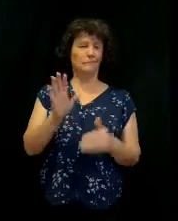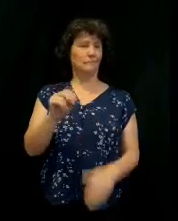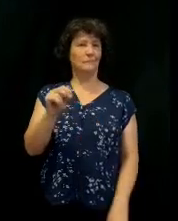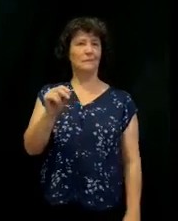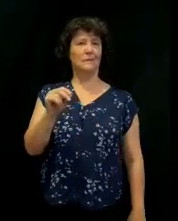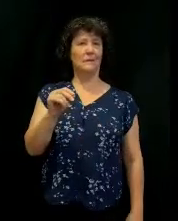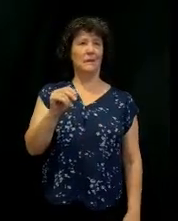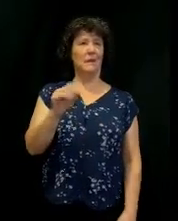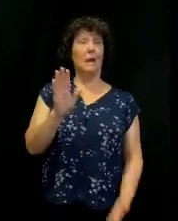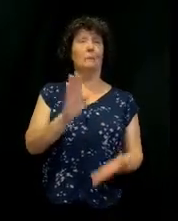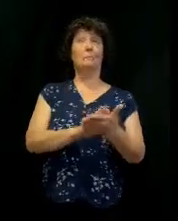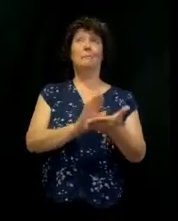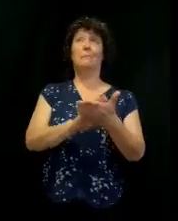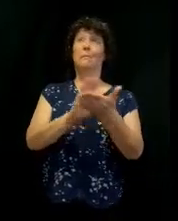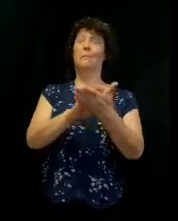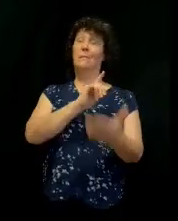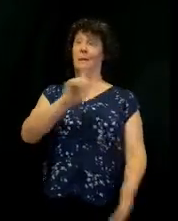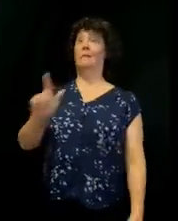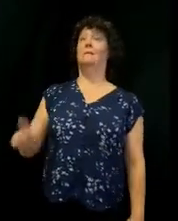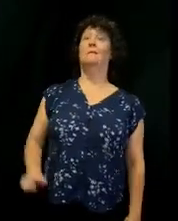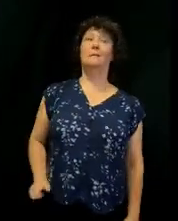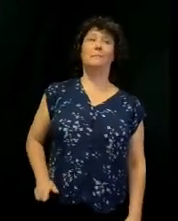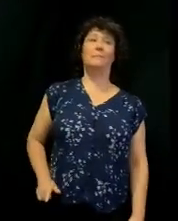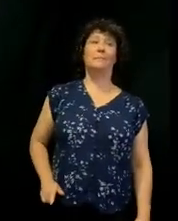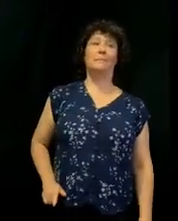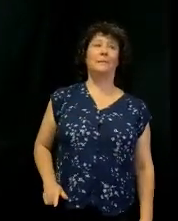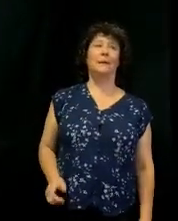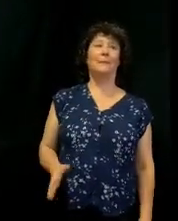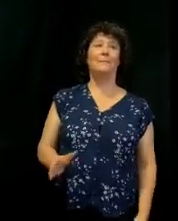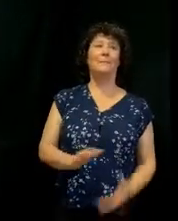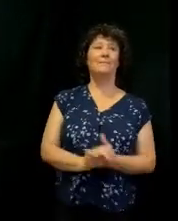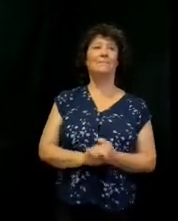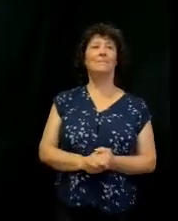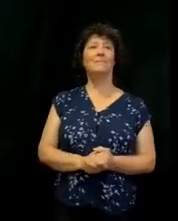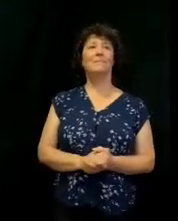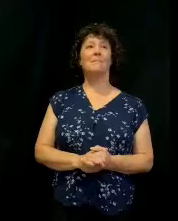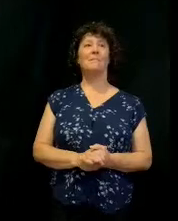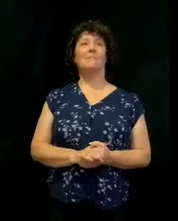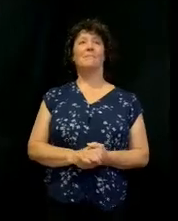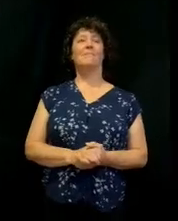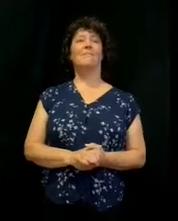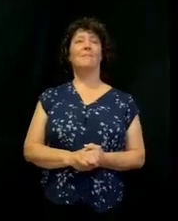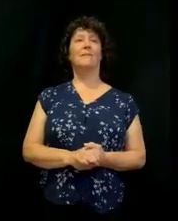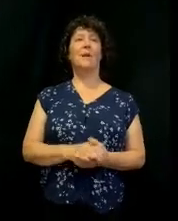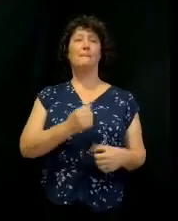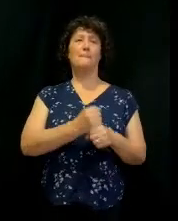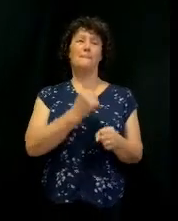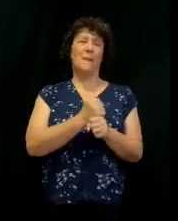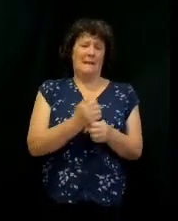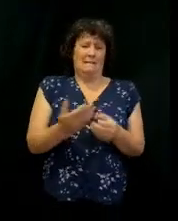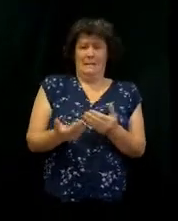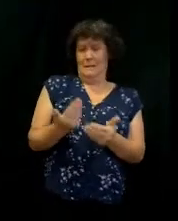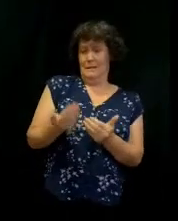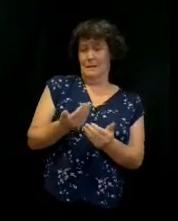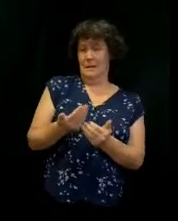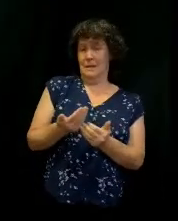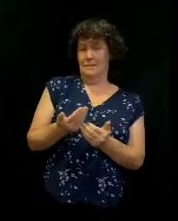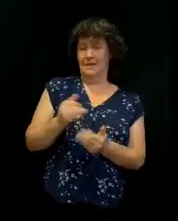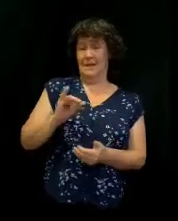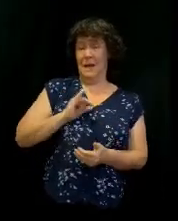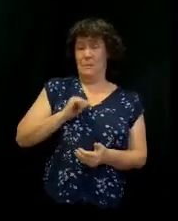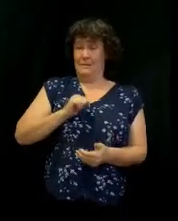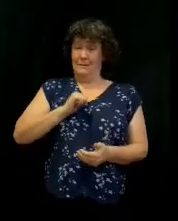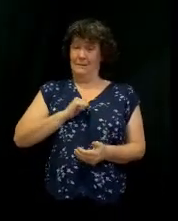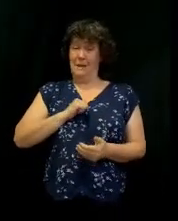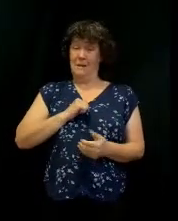Well, praise the Lord. Ben, this is not going to go good, Bill. See, just go on up there if you want. And we make it so easy, I've made it easy. And